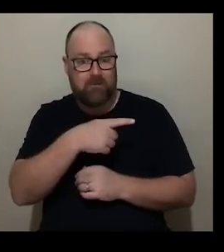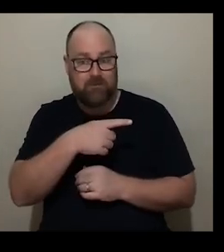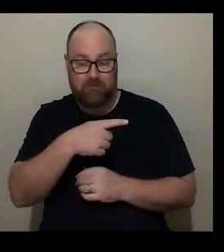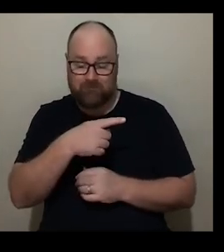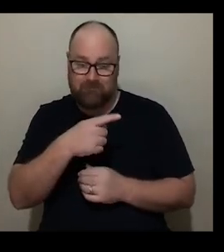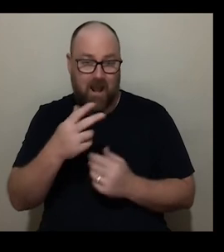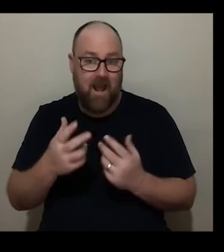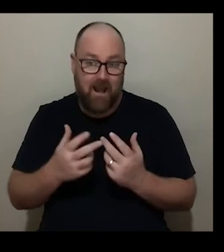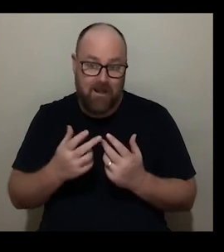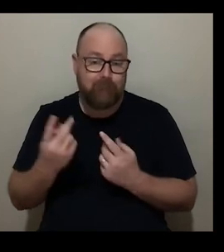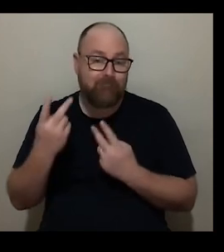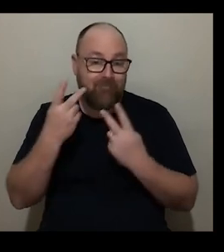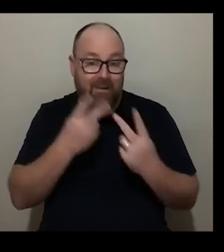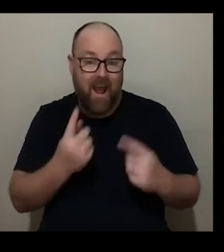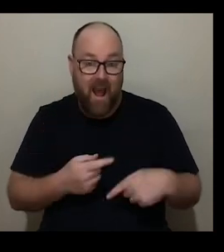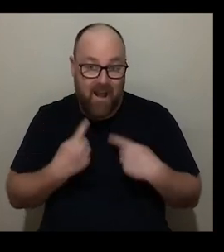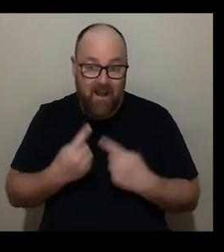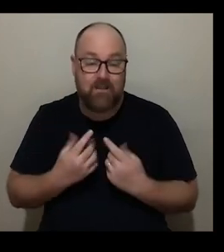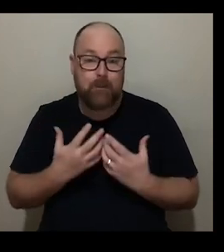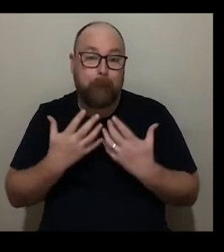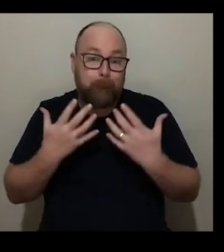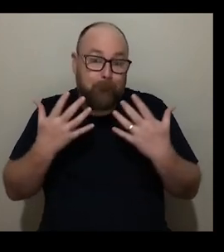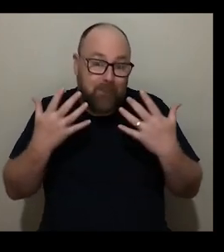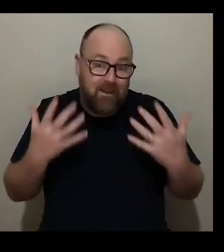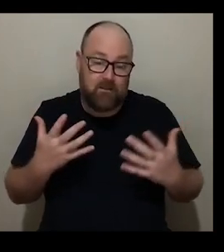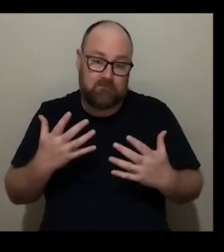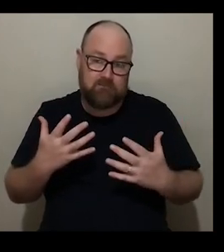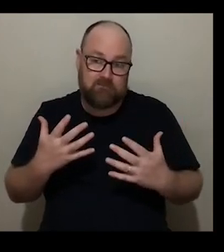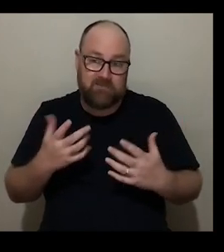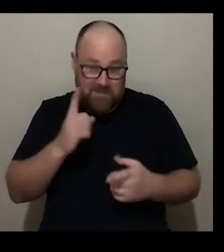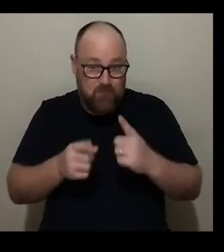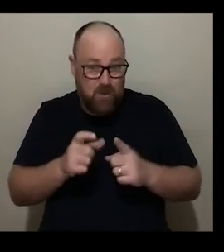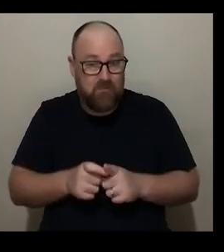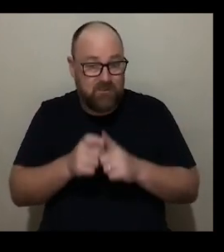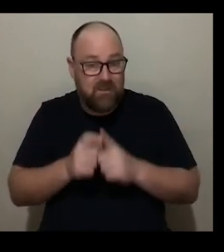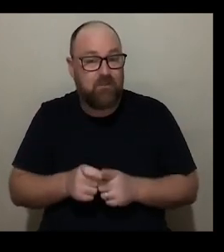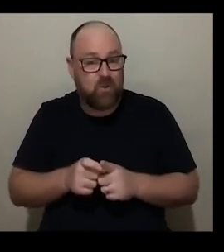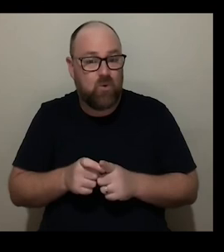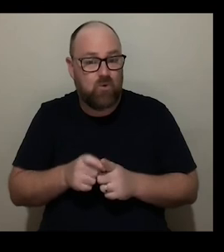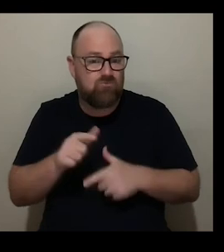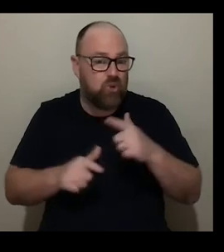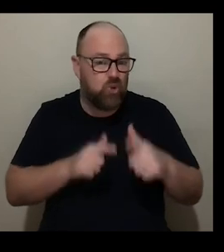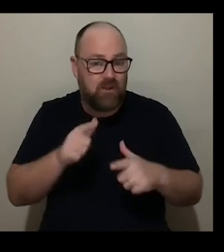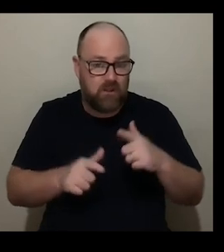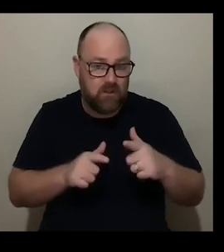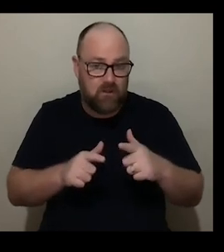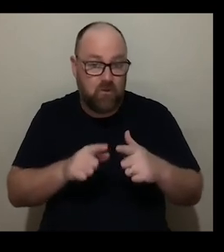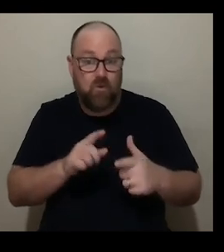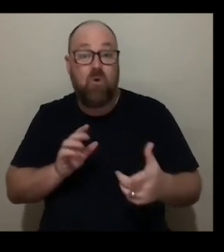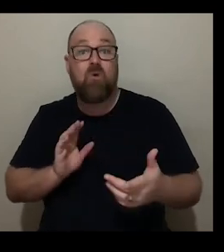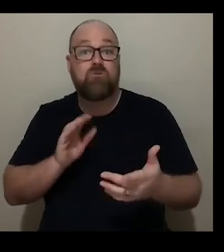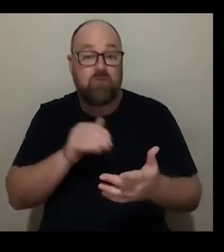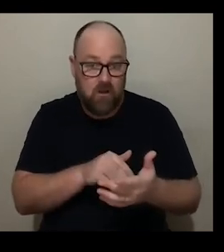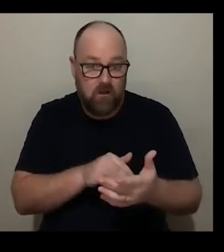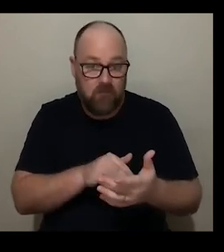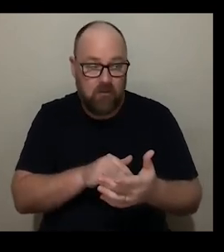to see us involves making quite a significant and sometimes difficult journey when you actually get to our galleries you can experience